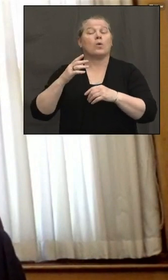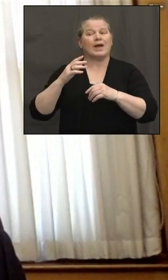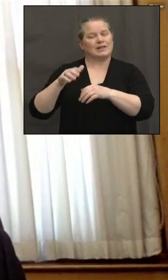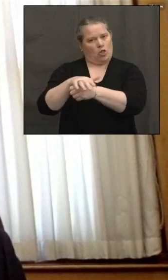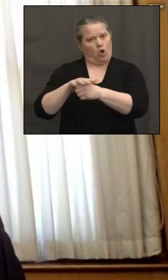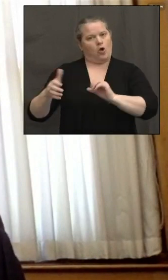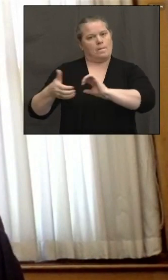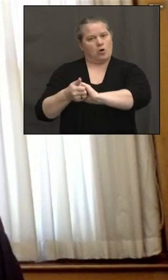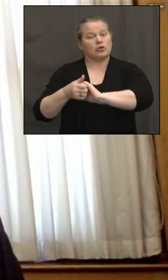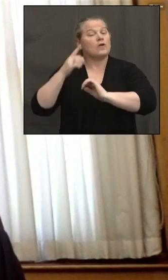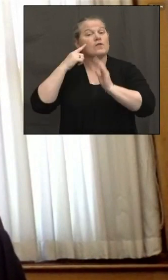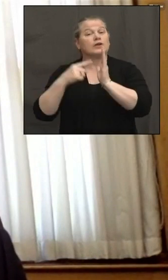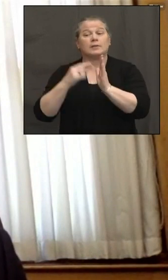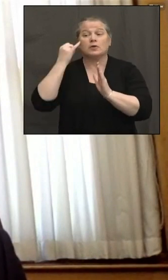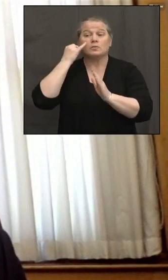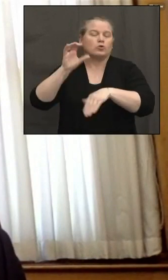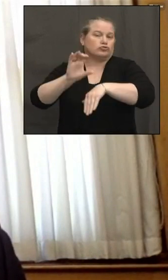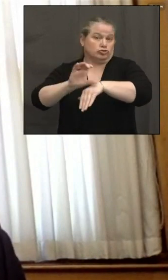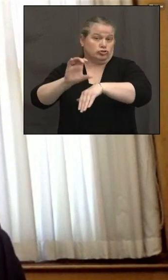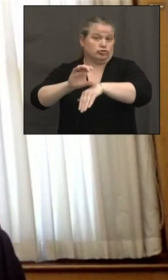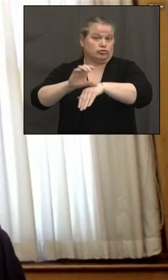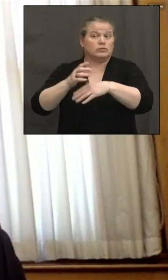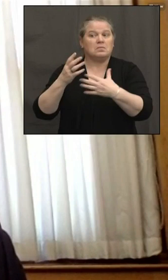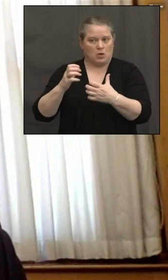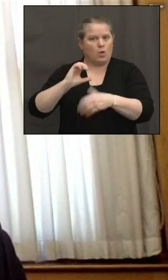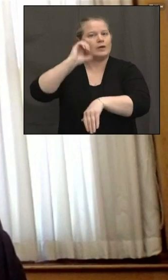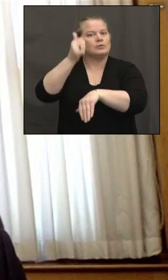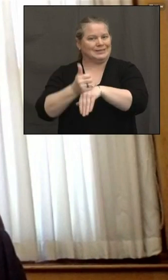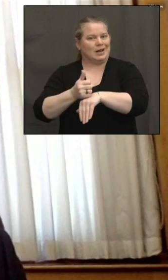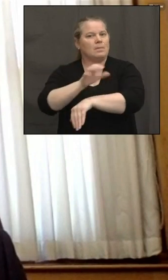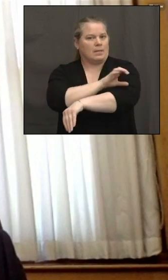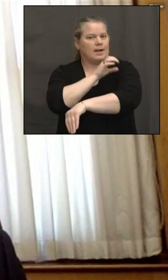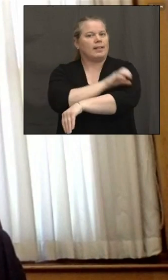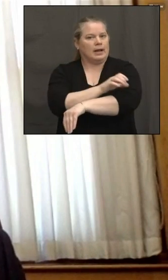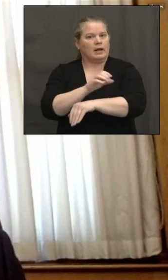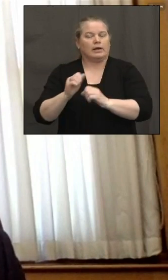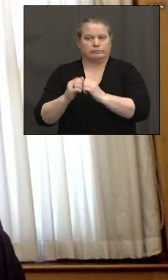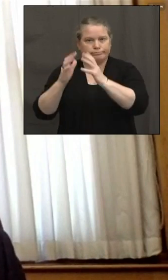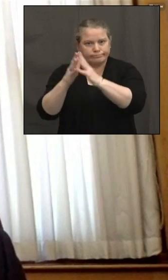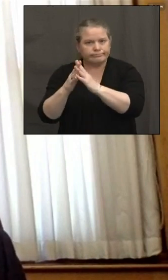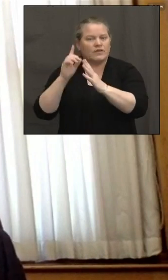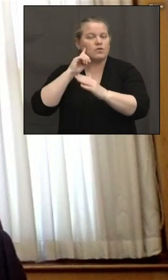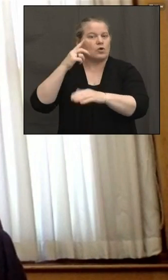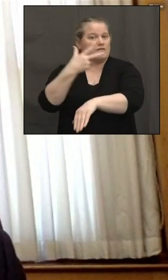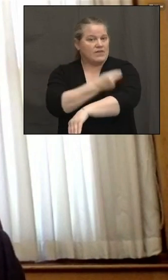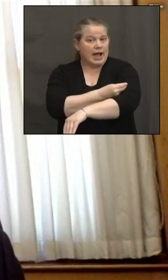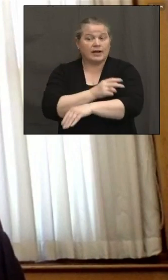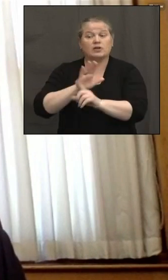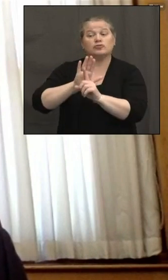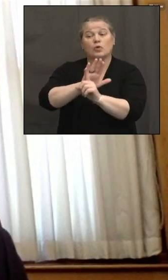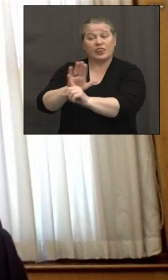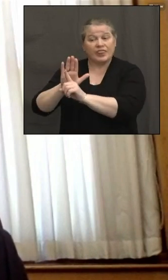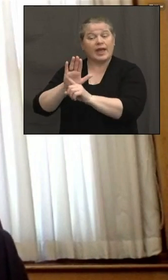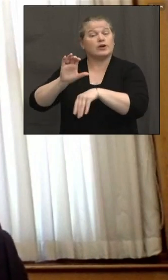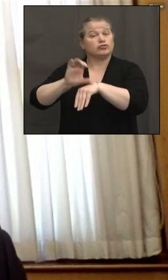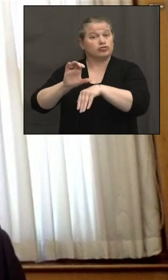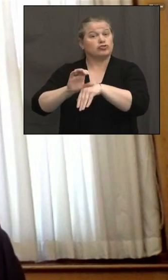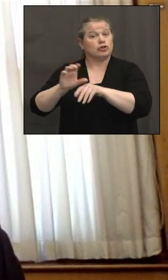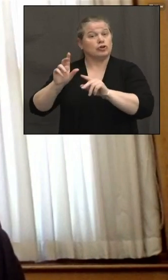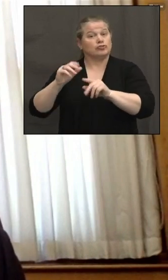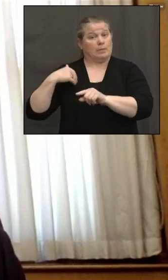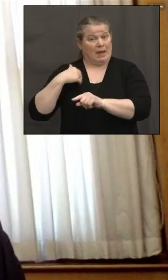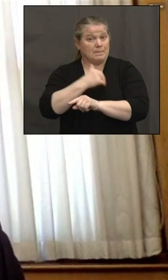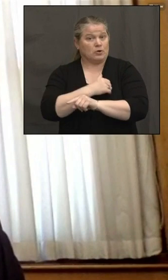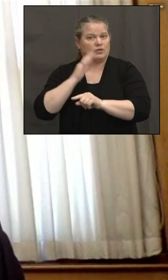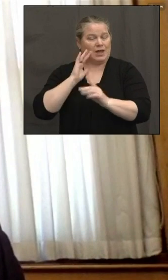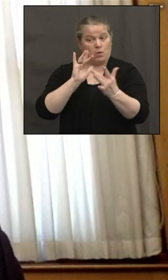will want to have a vaccination clinic. And they'll help notify their congregation and help do the outreach. And we'll make sure that the van